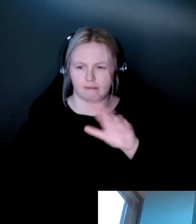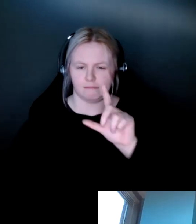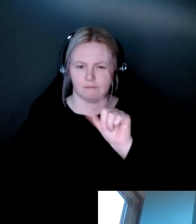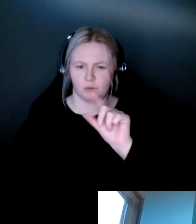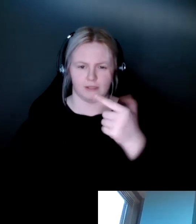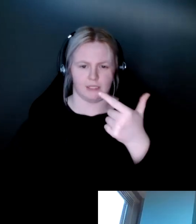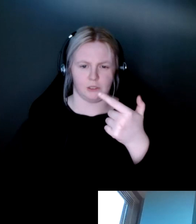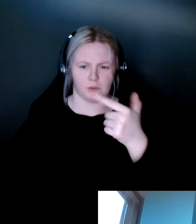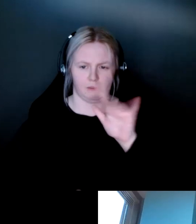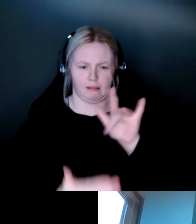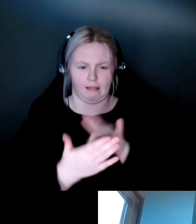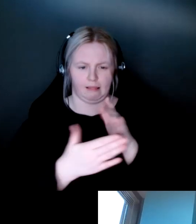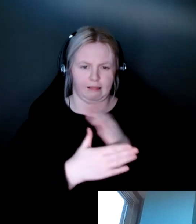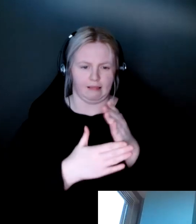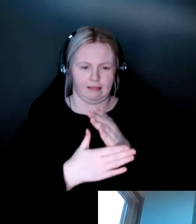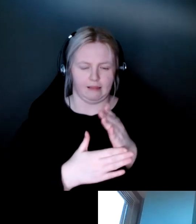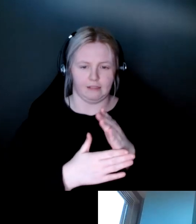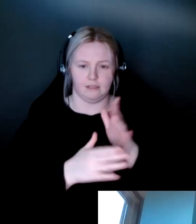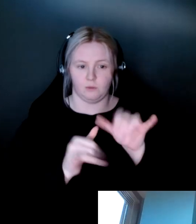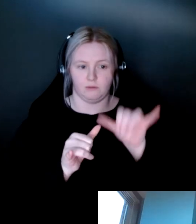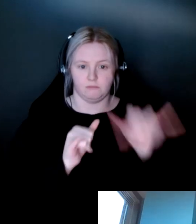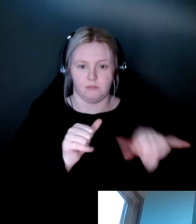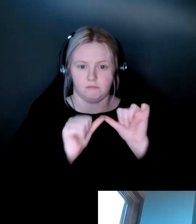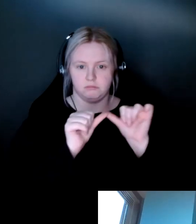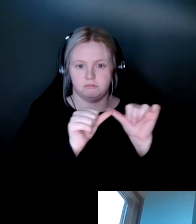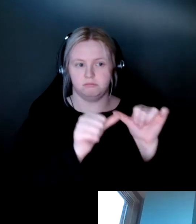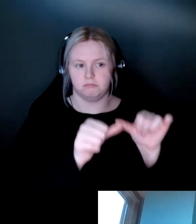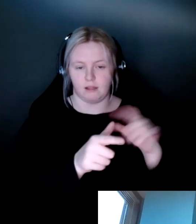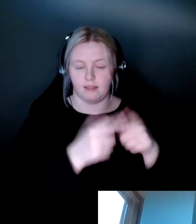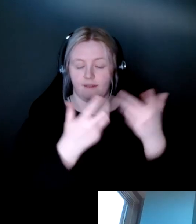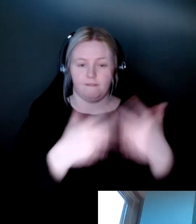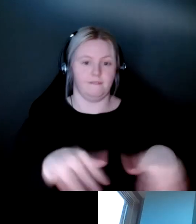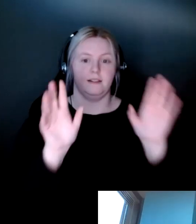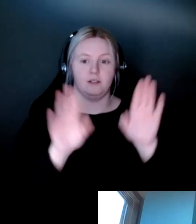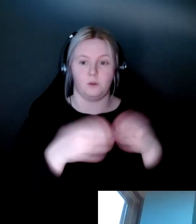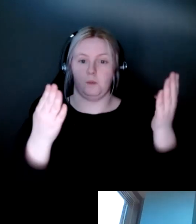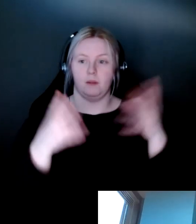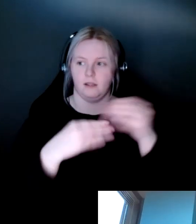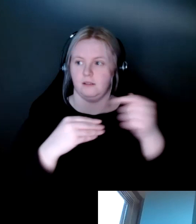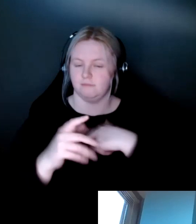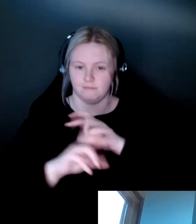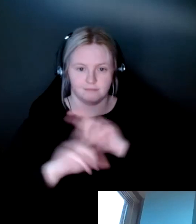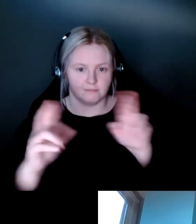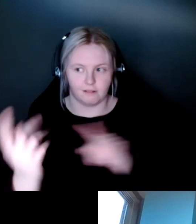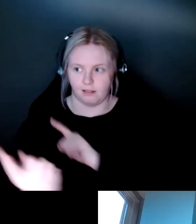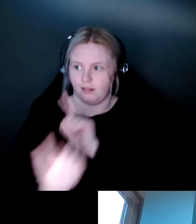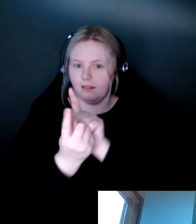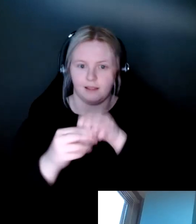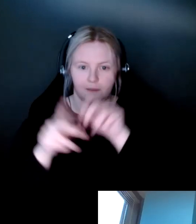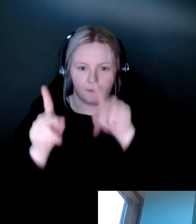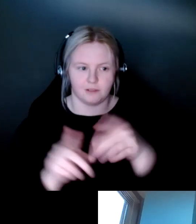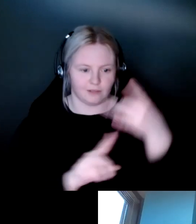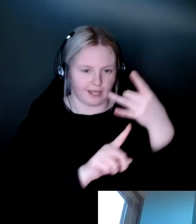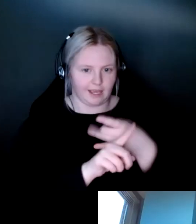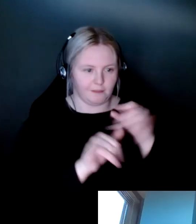So we were coming out of one of the longest lockdowns in Ontario. So I was excited to even just meet another human being for the first time in about eight months.